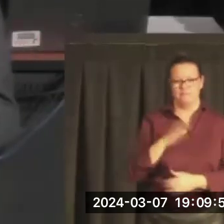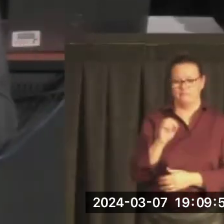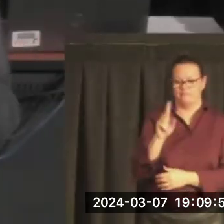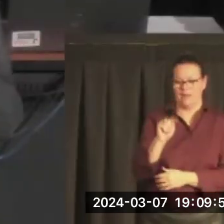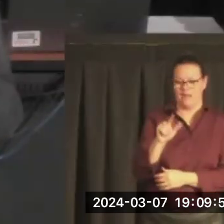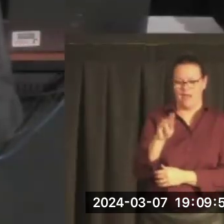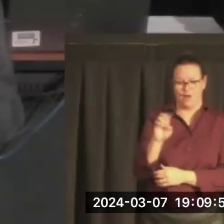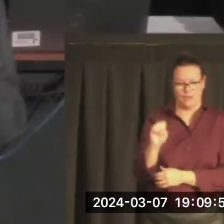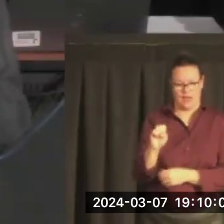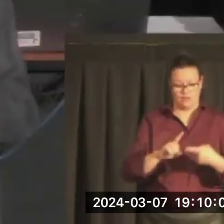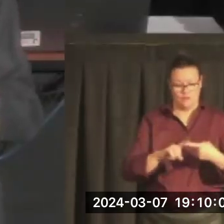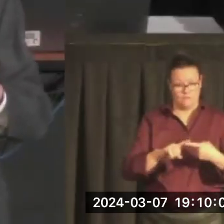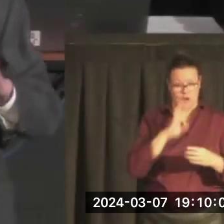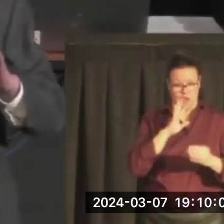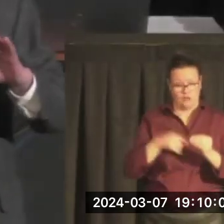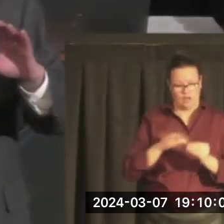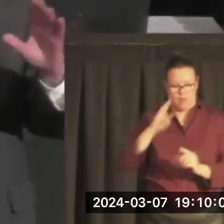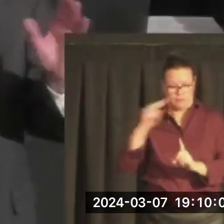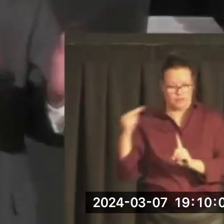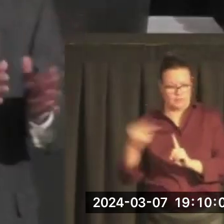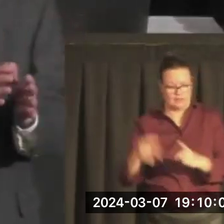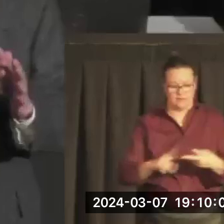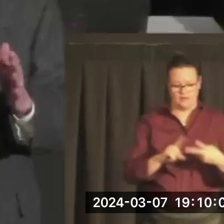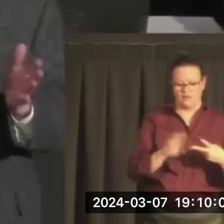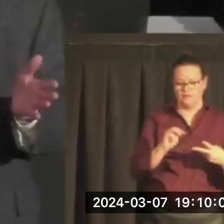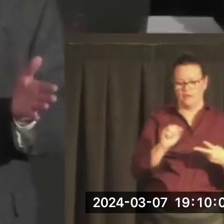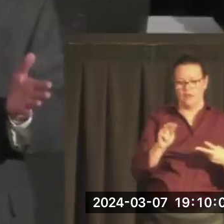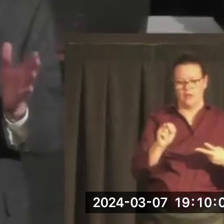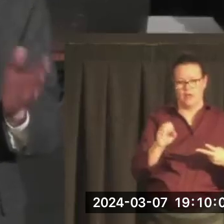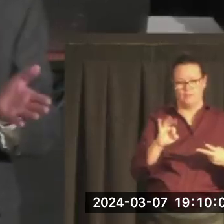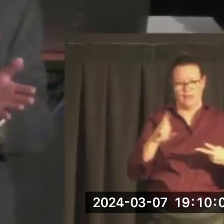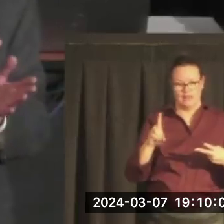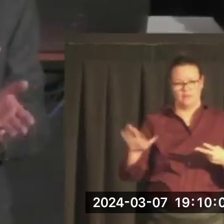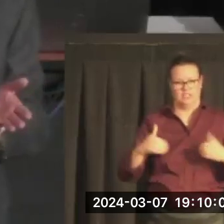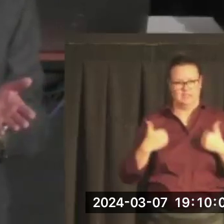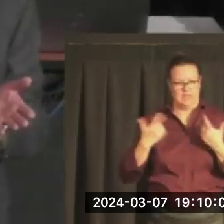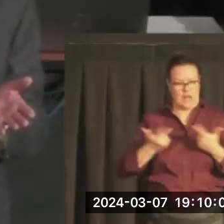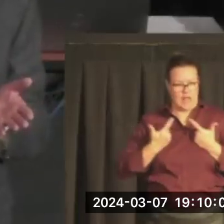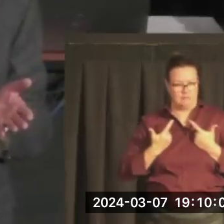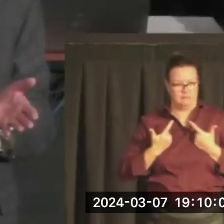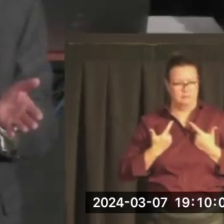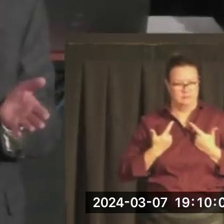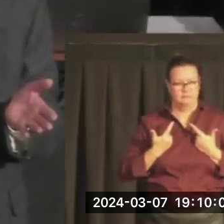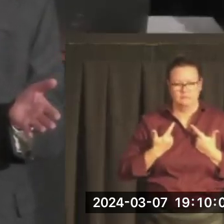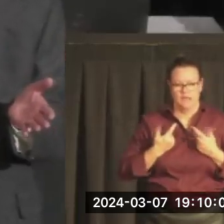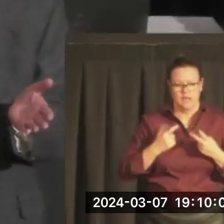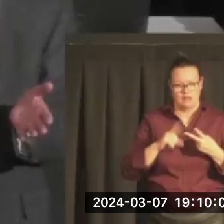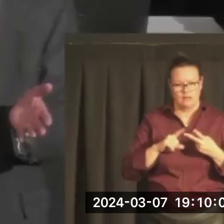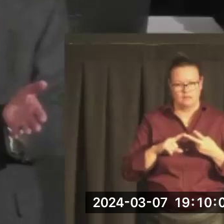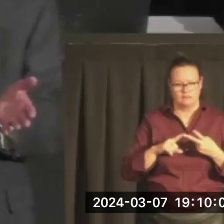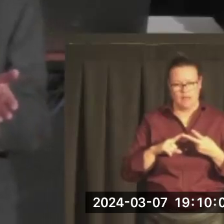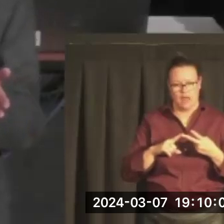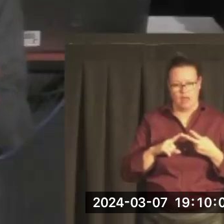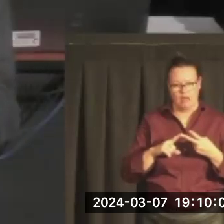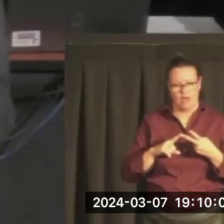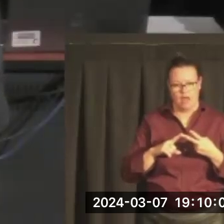Then we'll move into Mansfield's early life and his time frame from the beginning through his University of